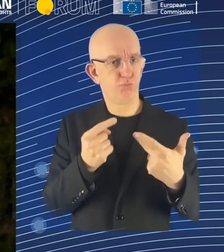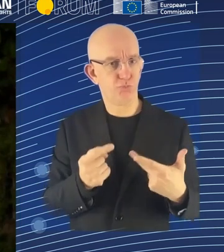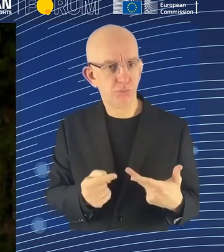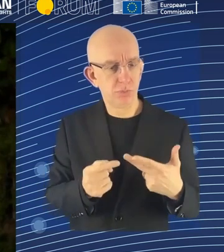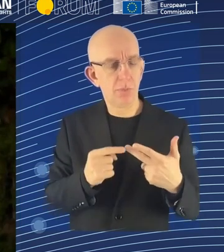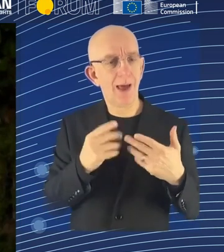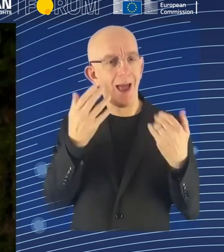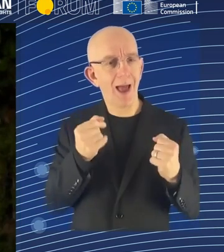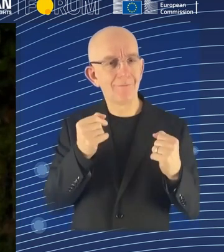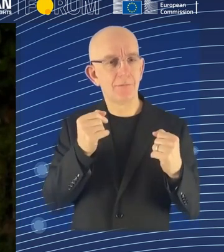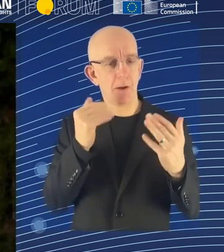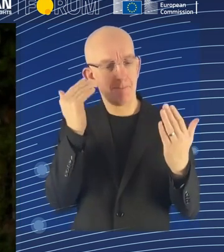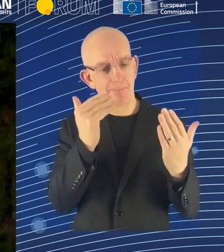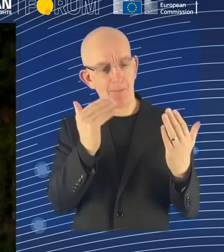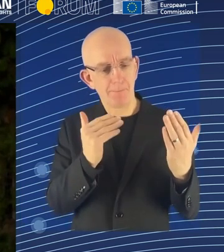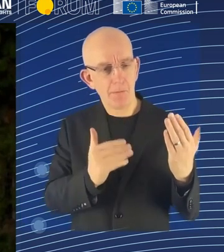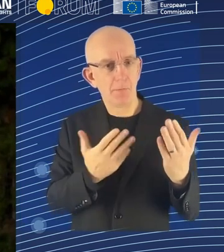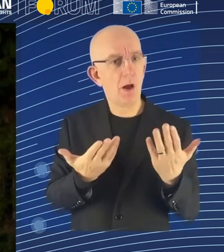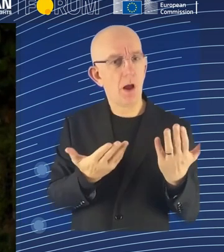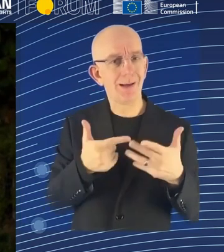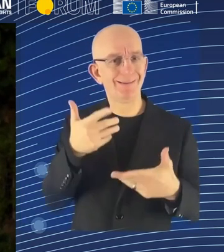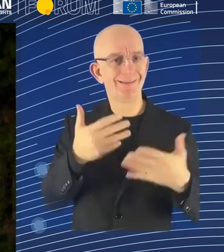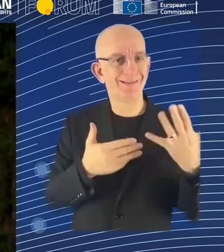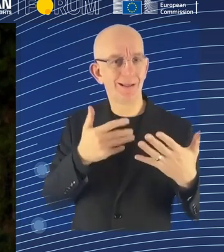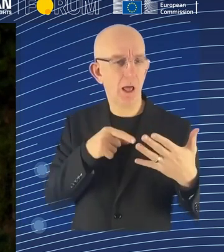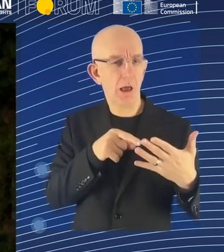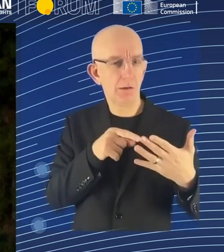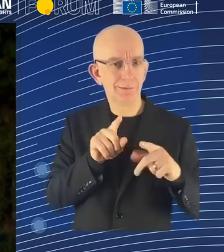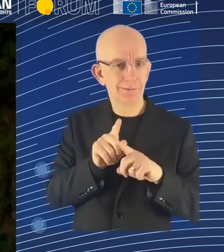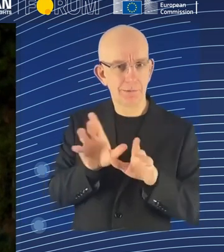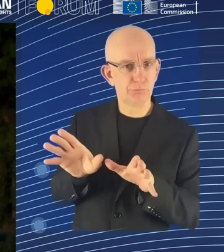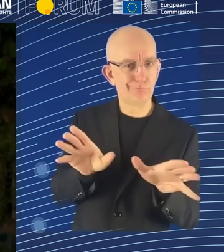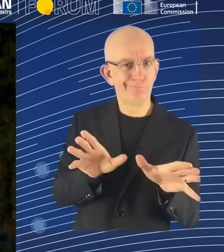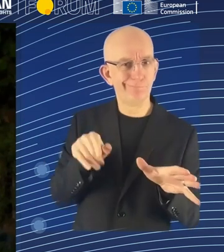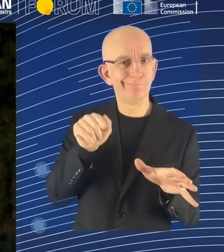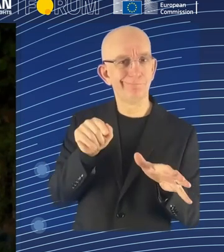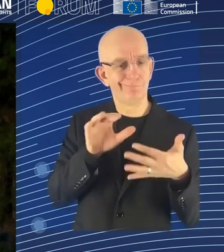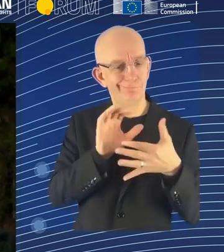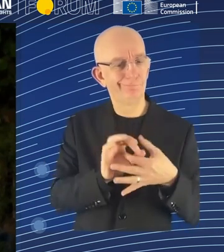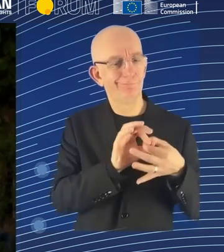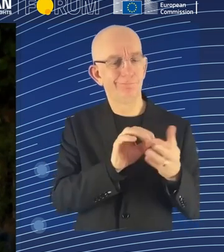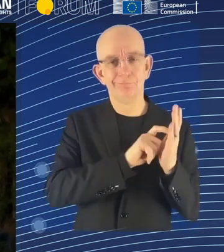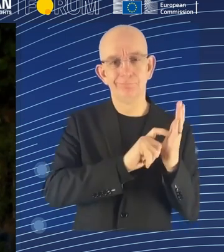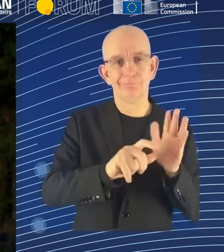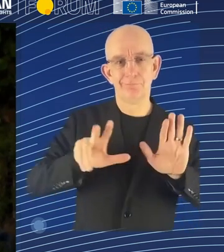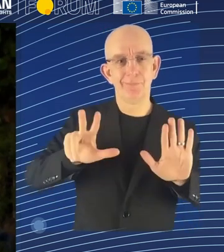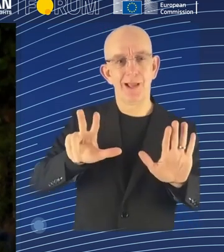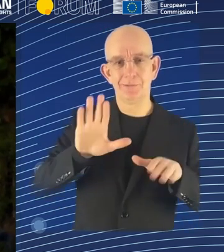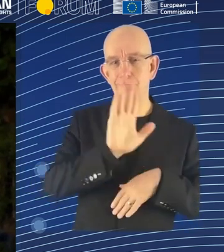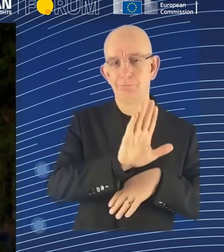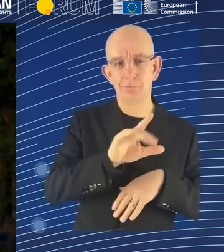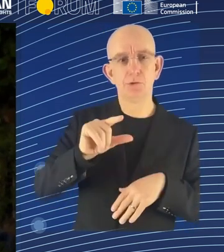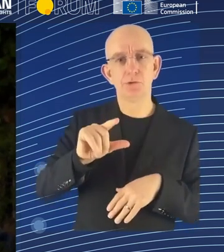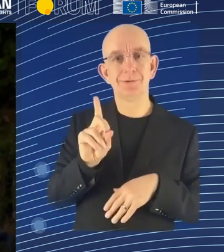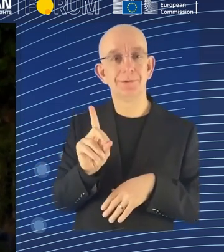legislative history. And so I think really particularizing what data protection means in the employment context, I think, would be very valuable for